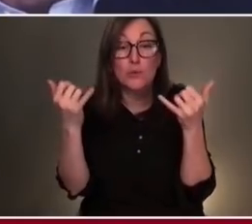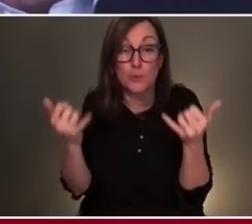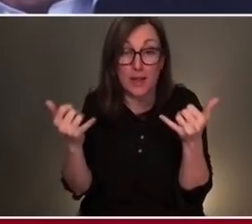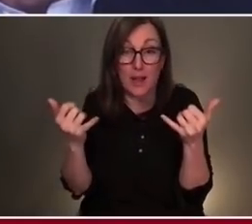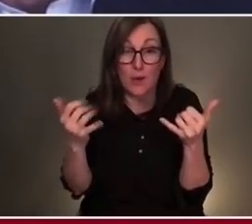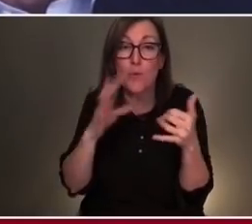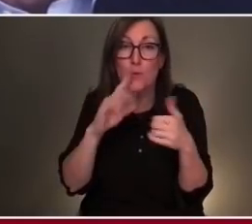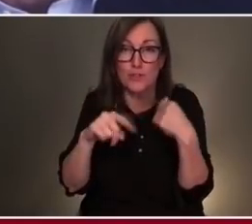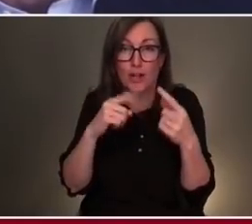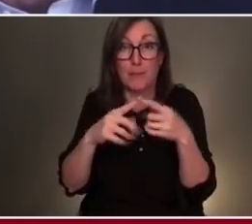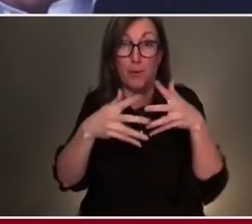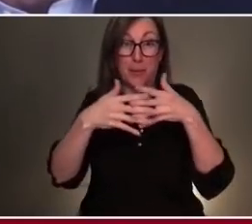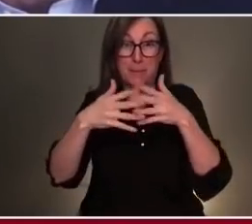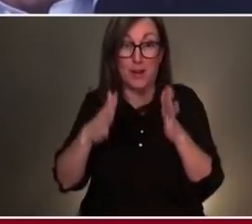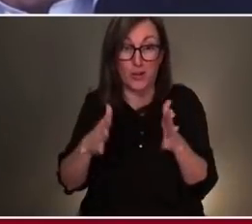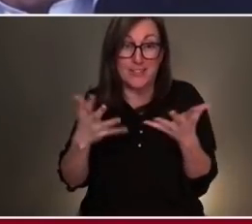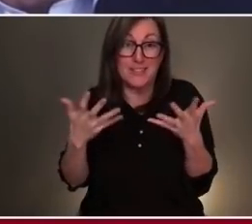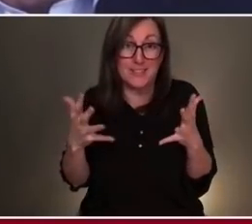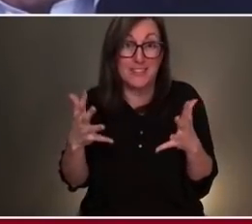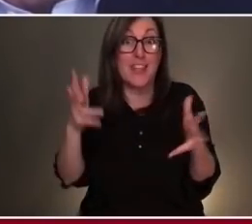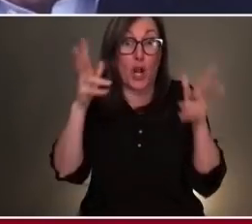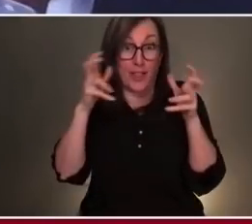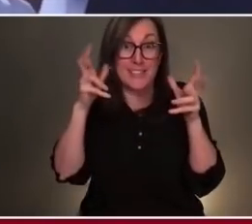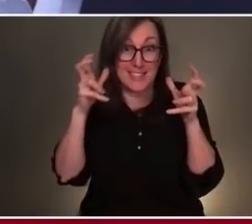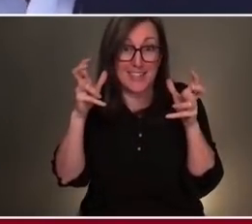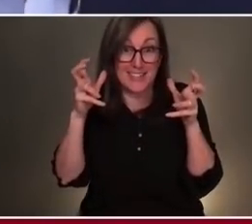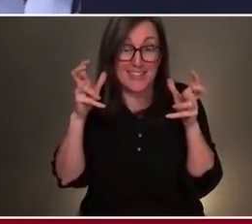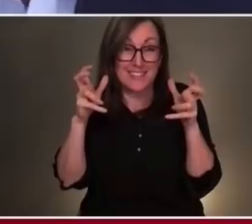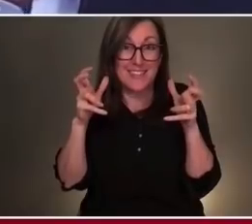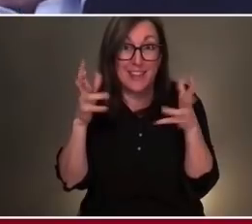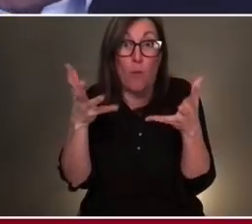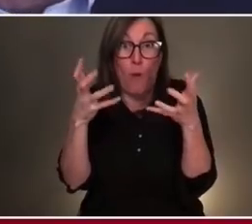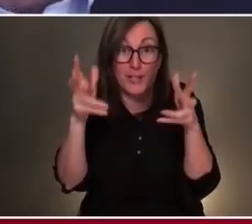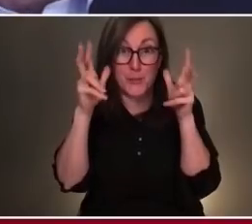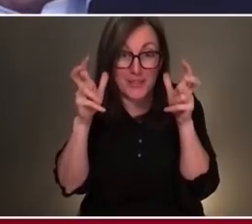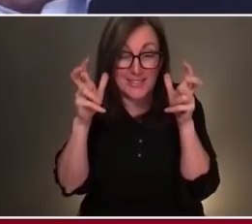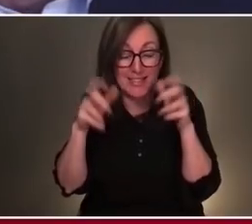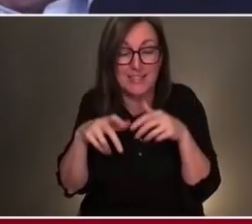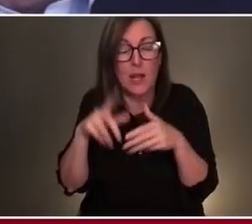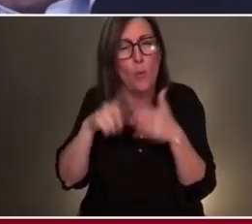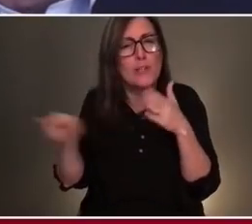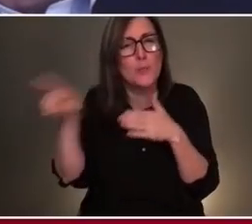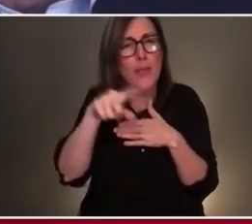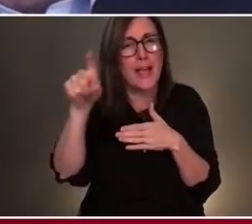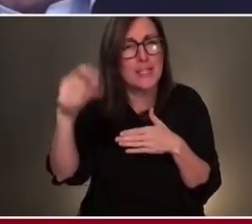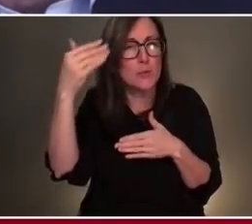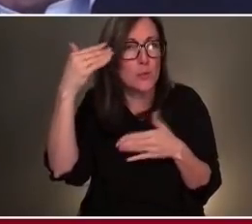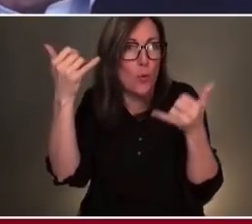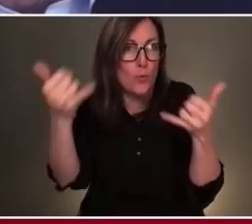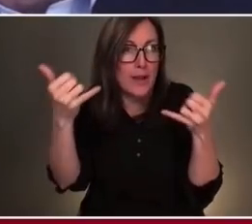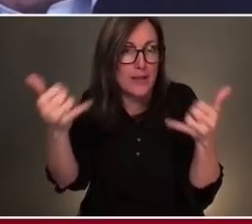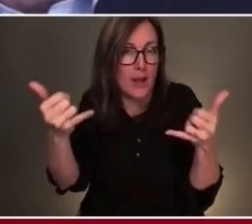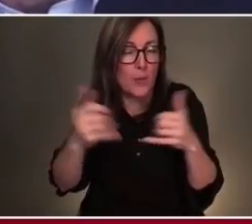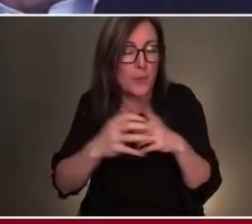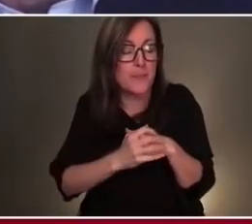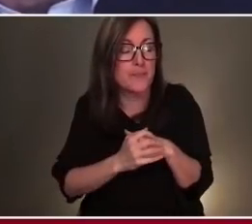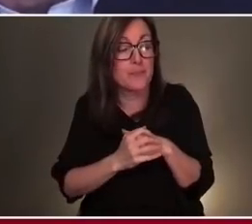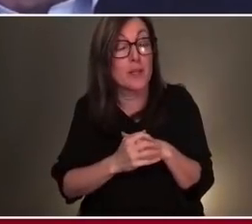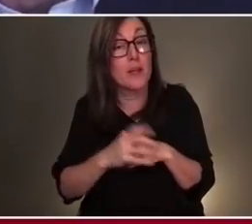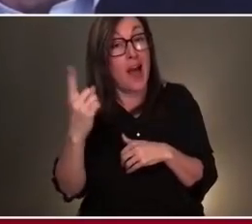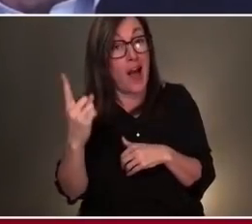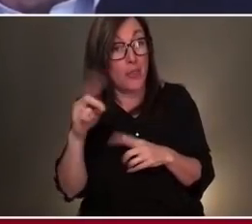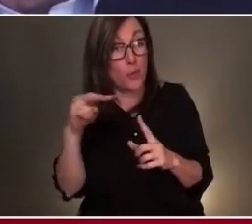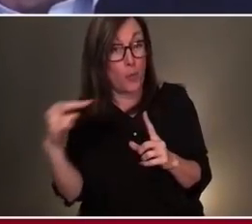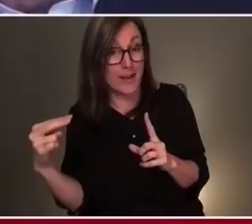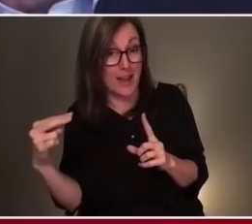talk about the Americans that are listening and those that don't want to listen and the things that they need to know right now. On the one hand,